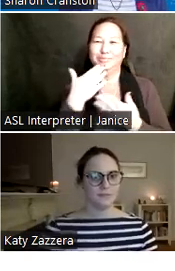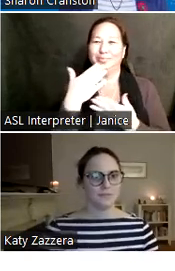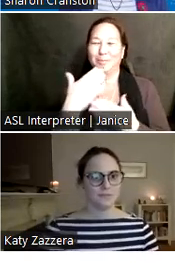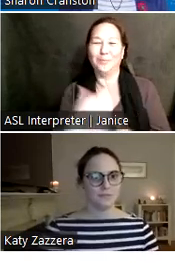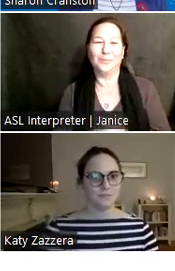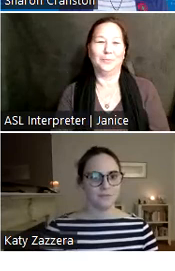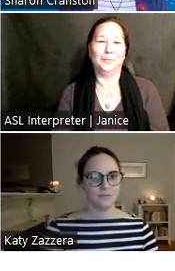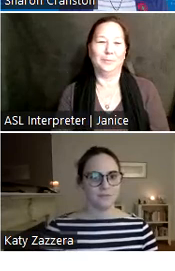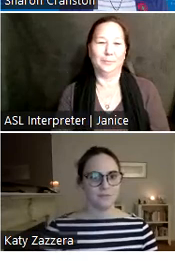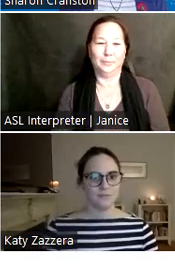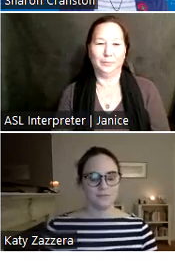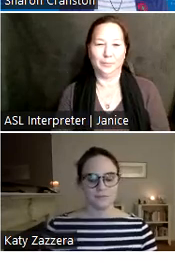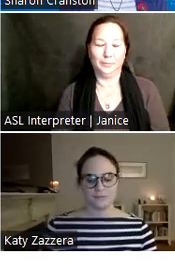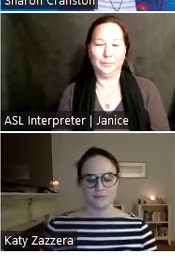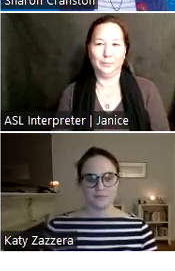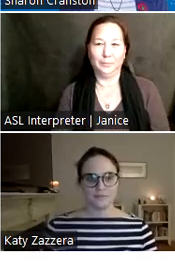Thank